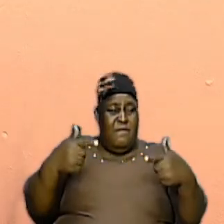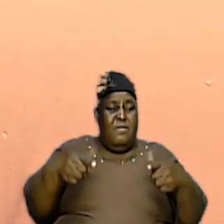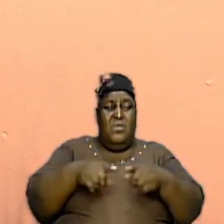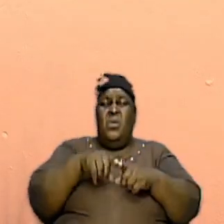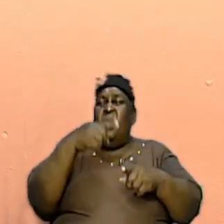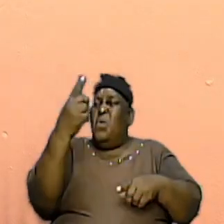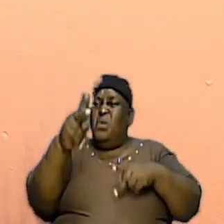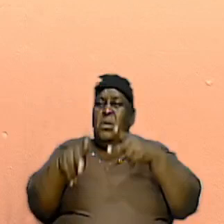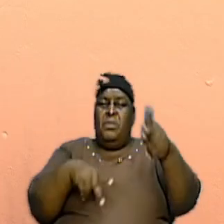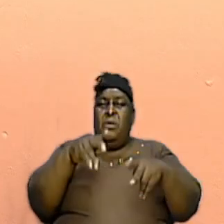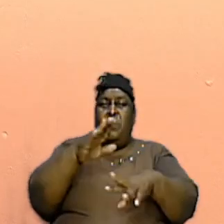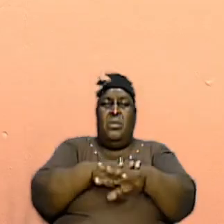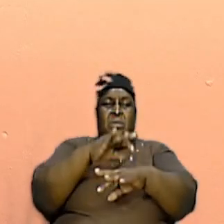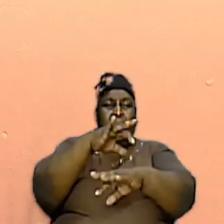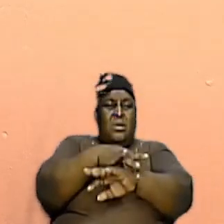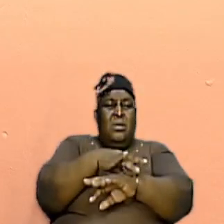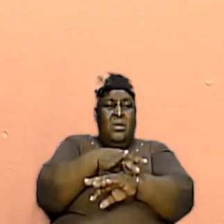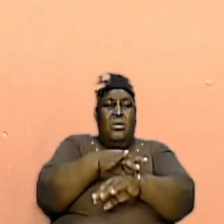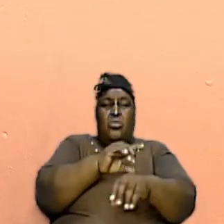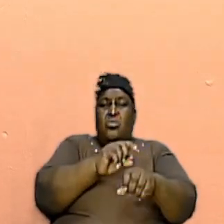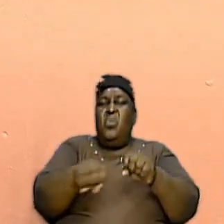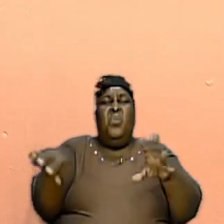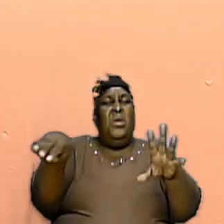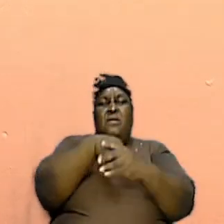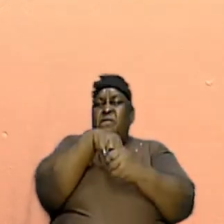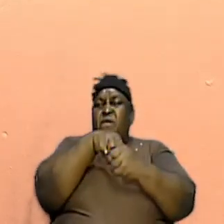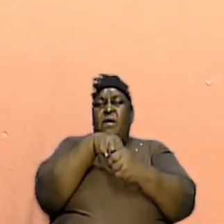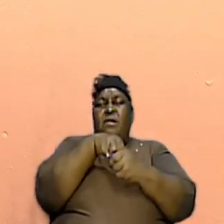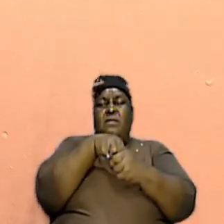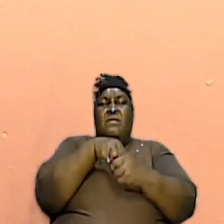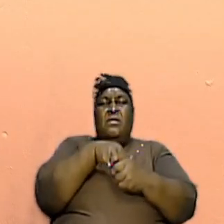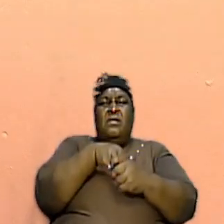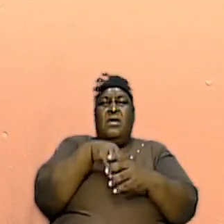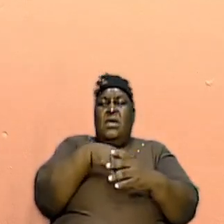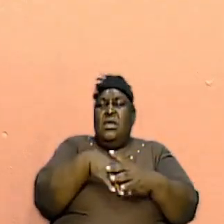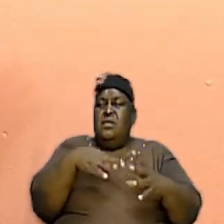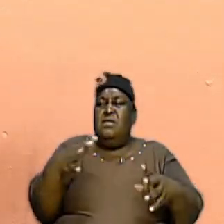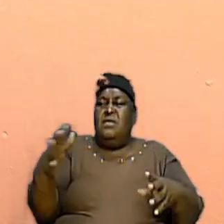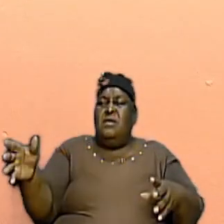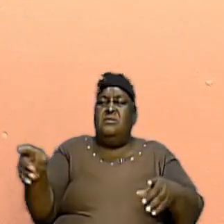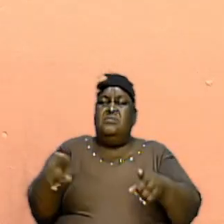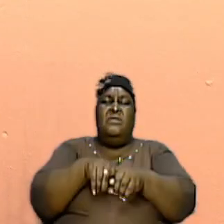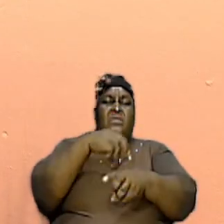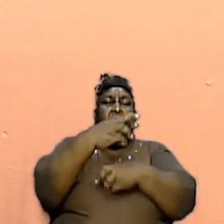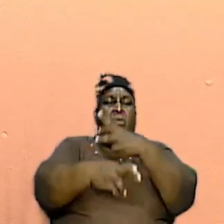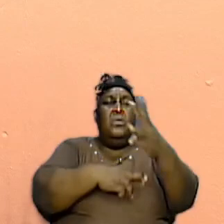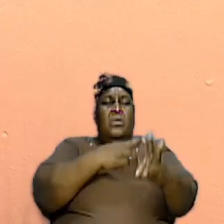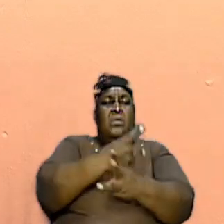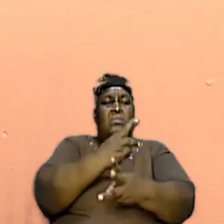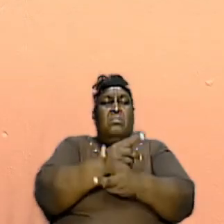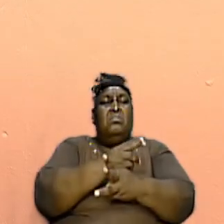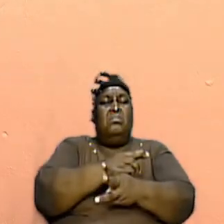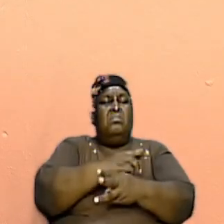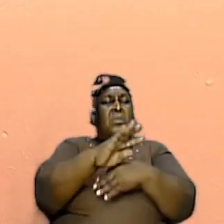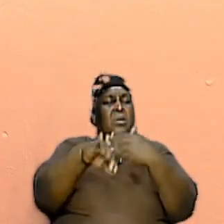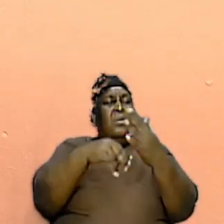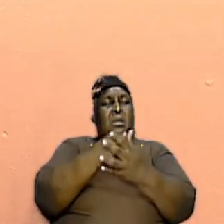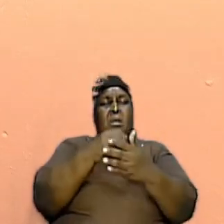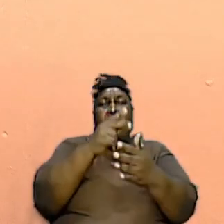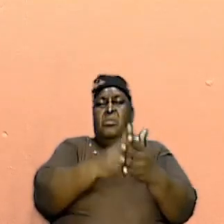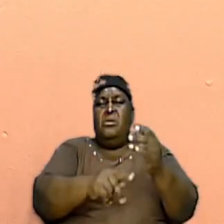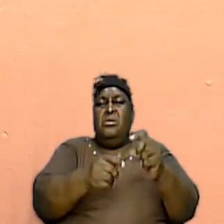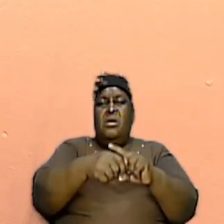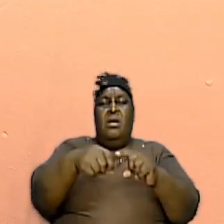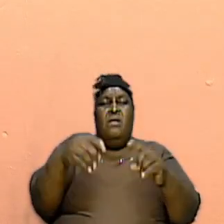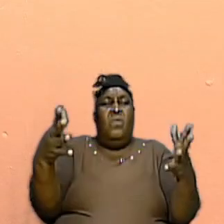participate in this, or they don't do this, or certain things they avoid. And that was all a part of what God had required